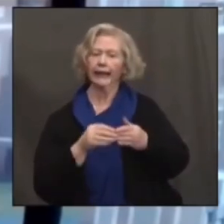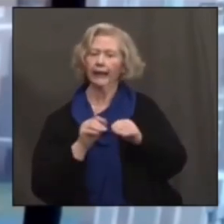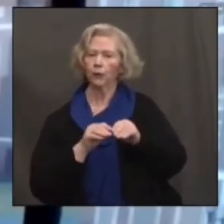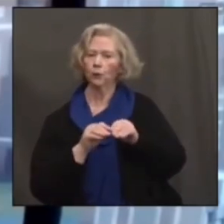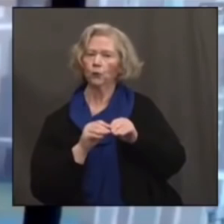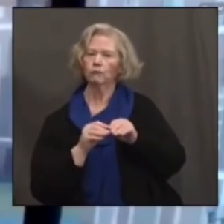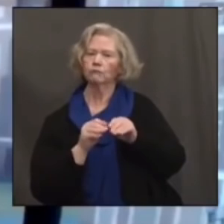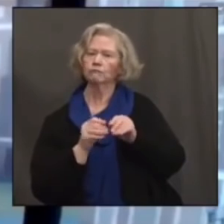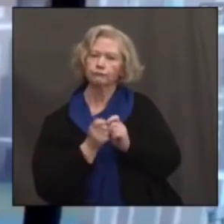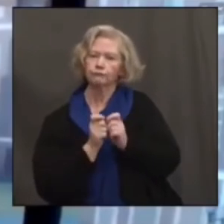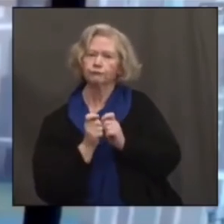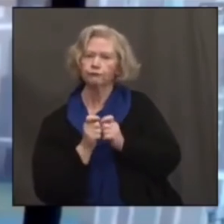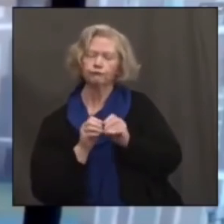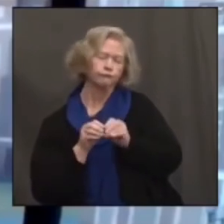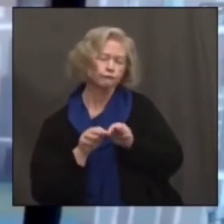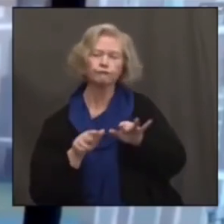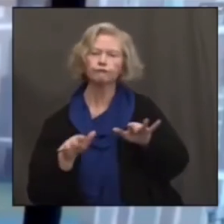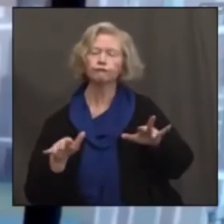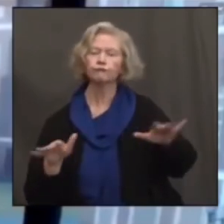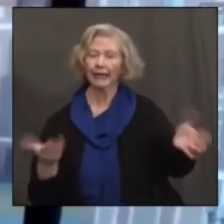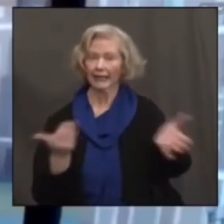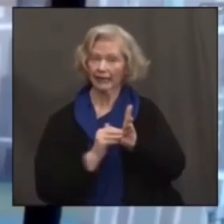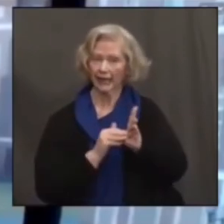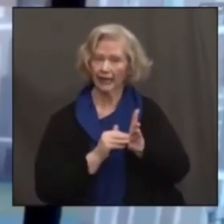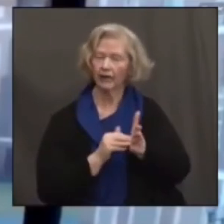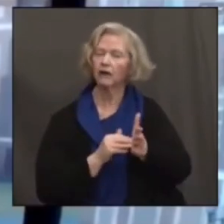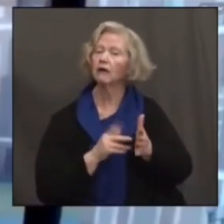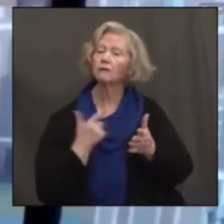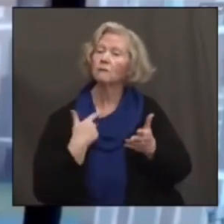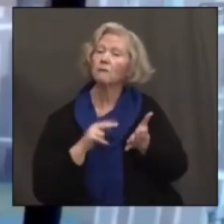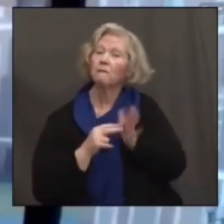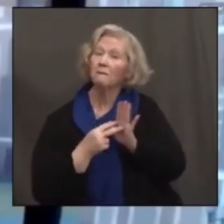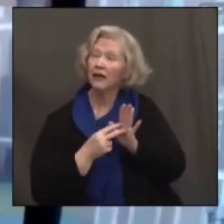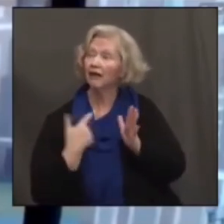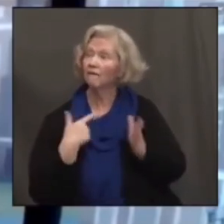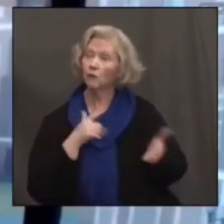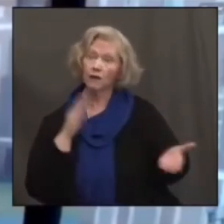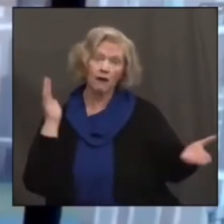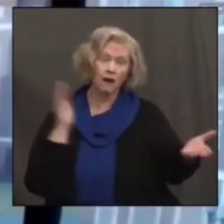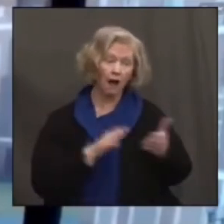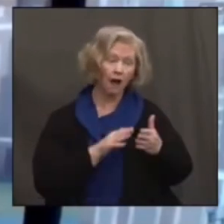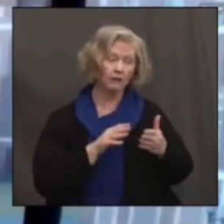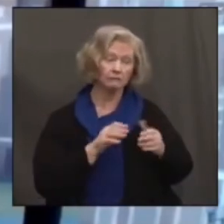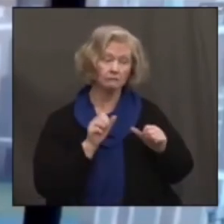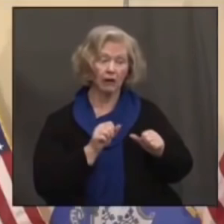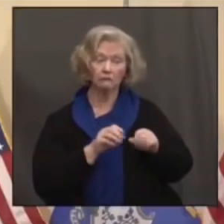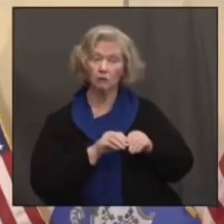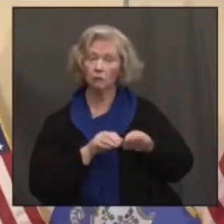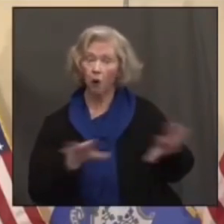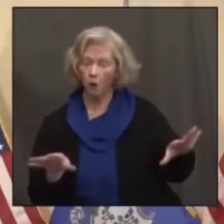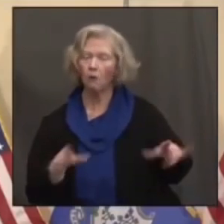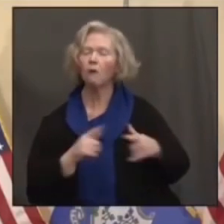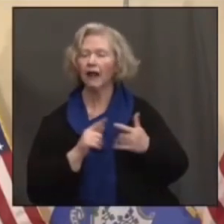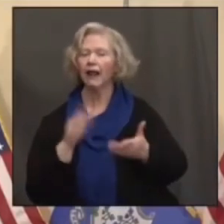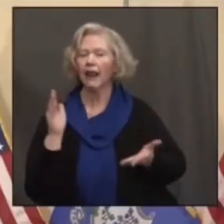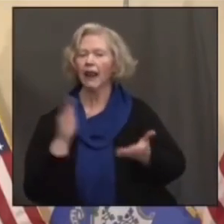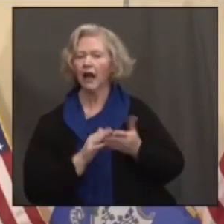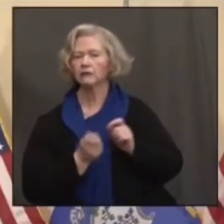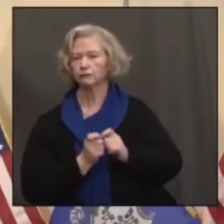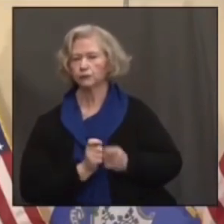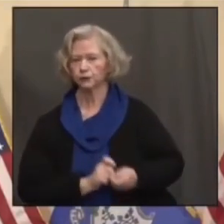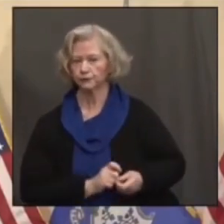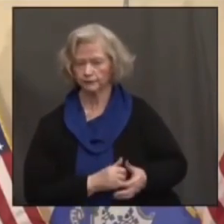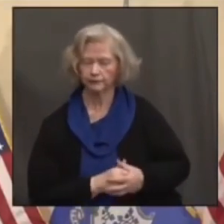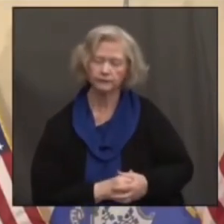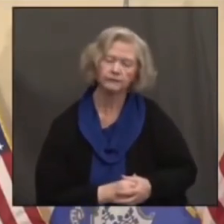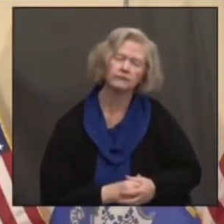these vaccine escape mutants from occurring is to decrease transmission and to control transmission. Got it. And so,